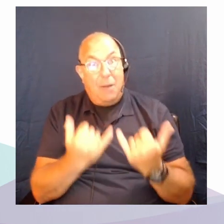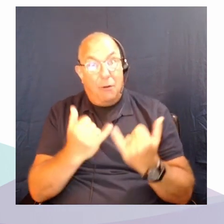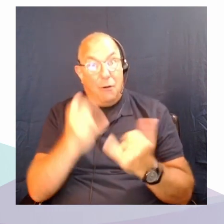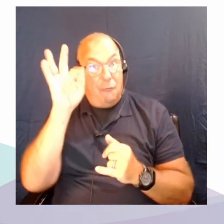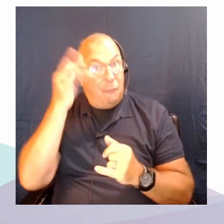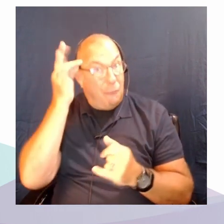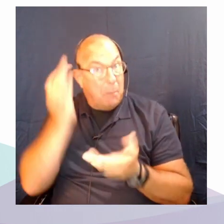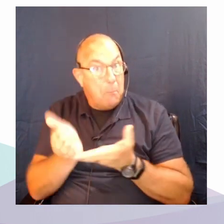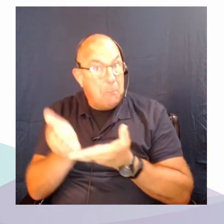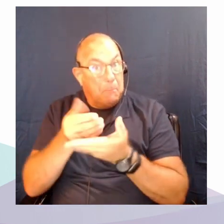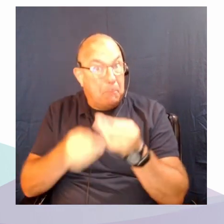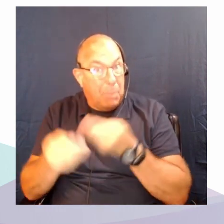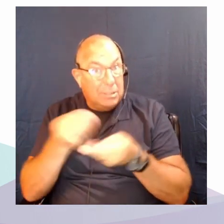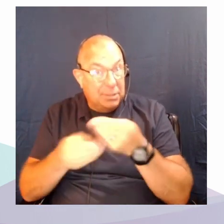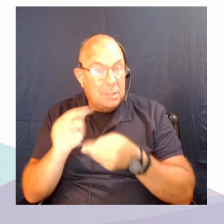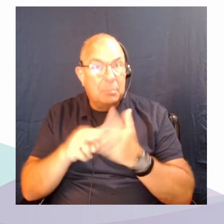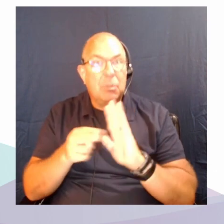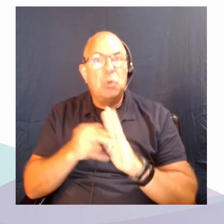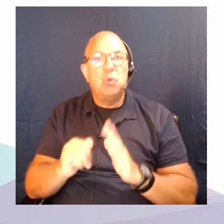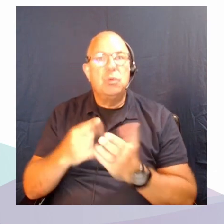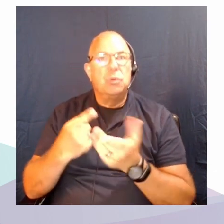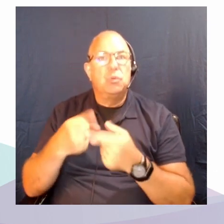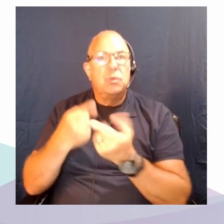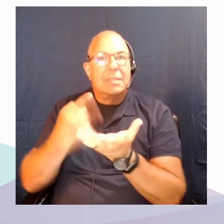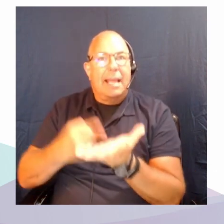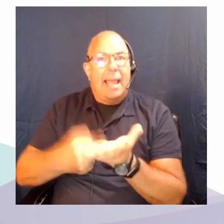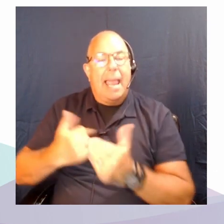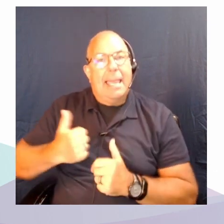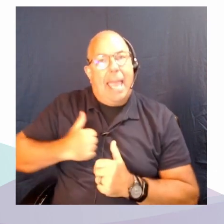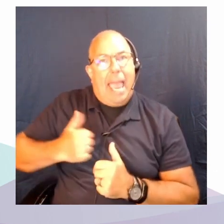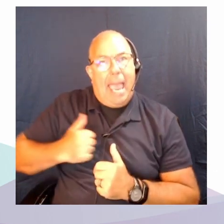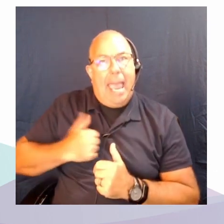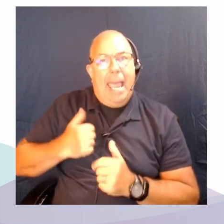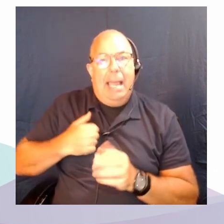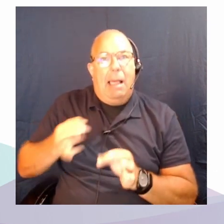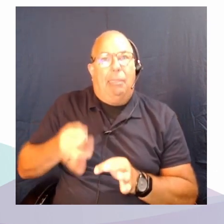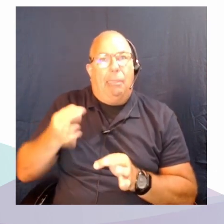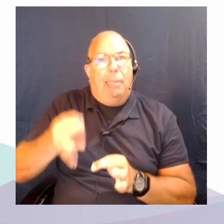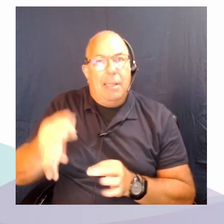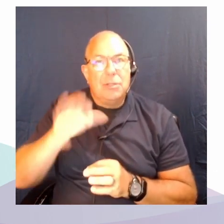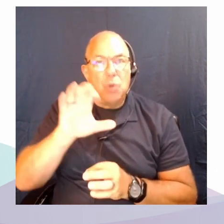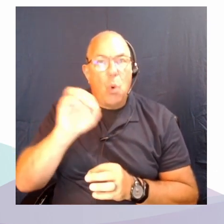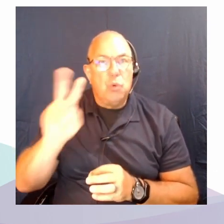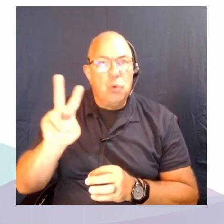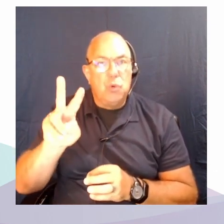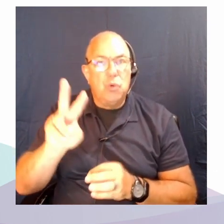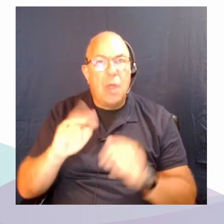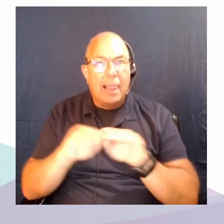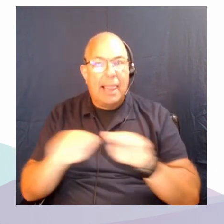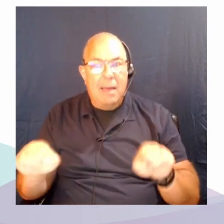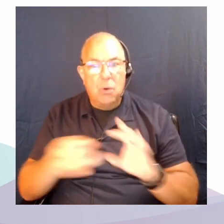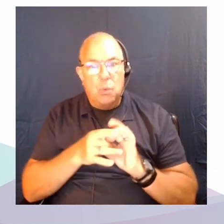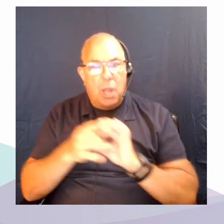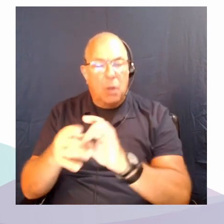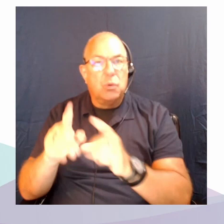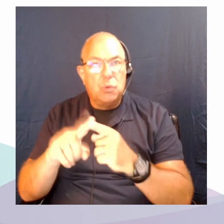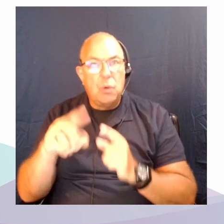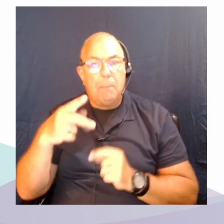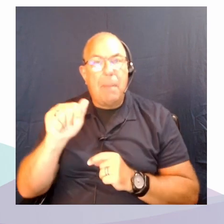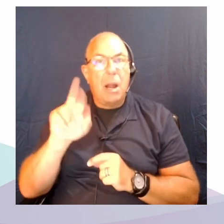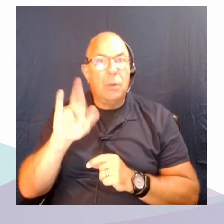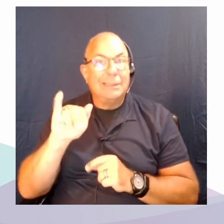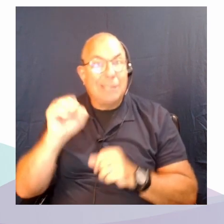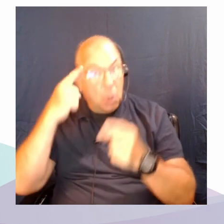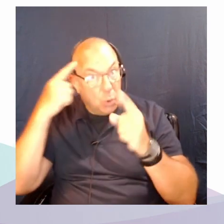of addressing Canada's deferred CO2 levels in relationship to the Paris Agreement. There's this hope that these new